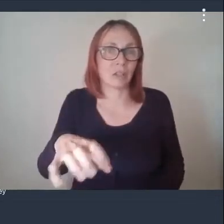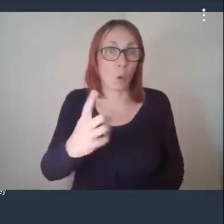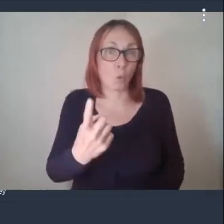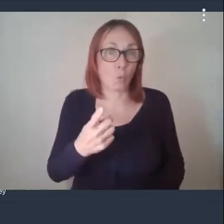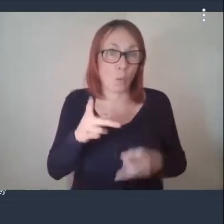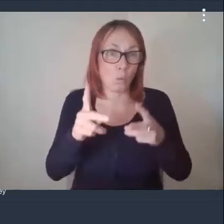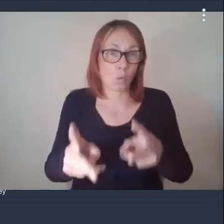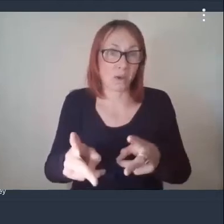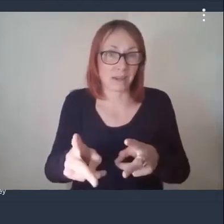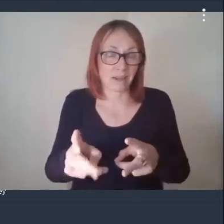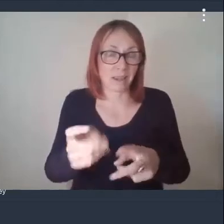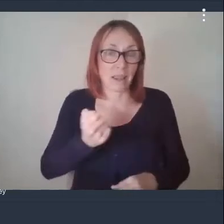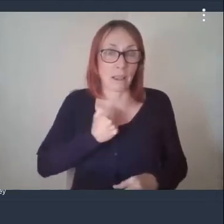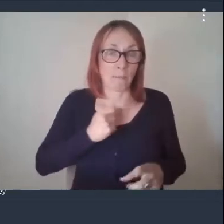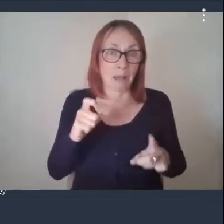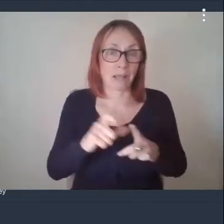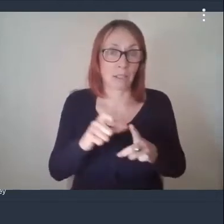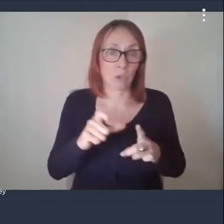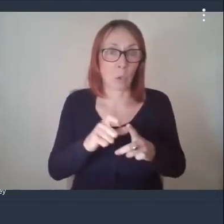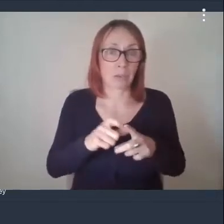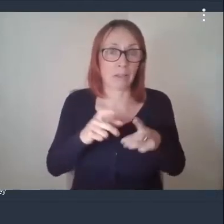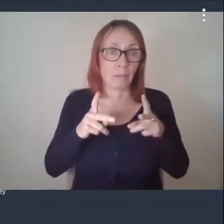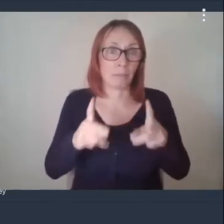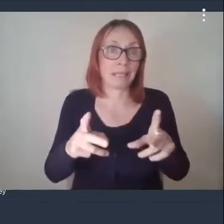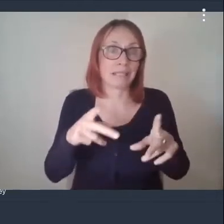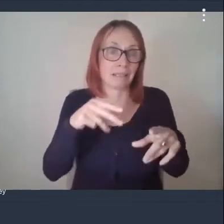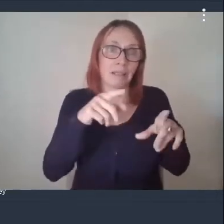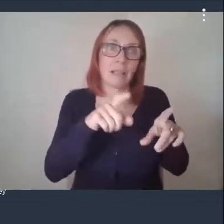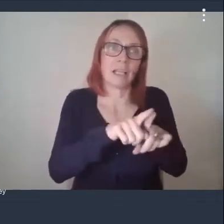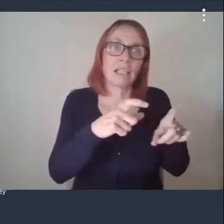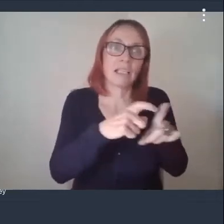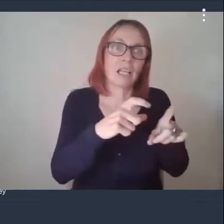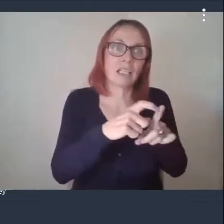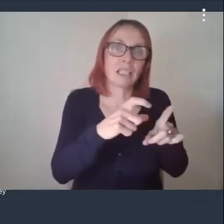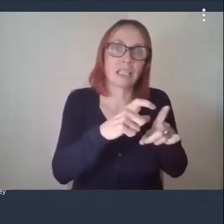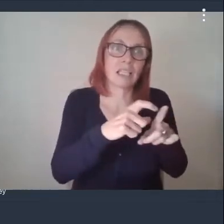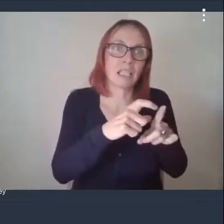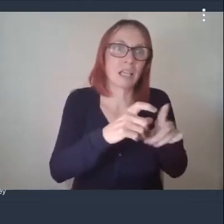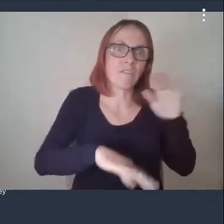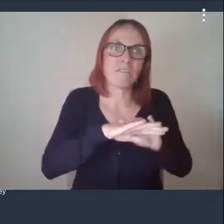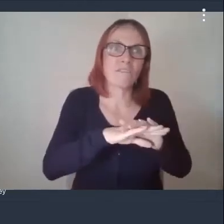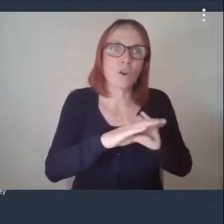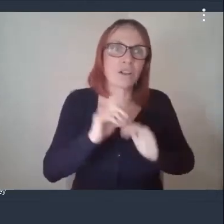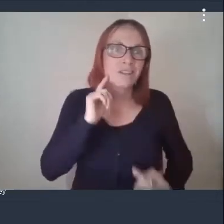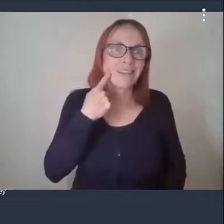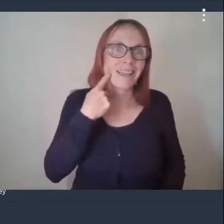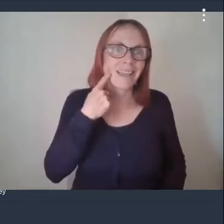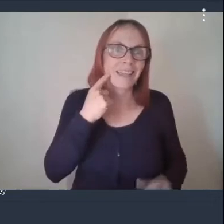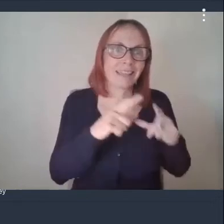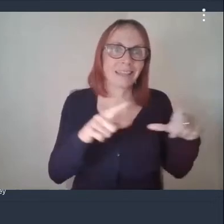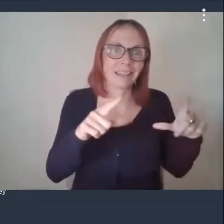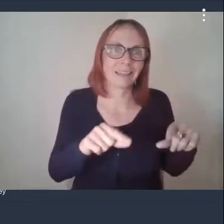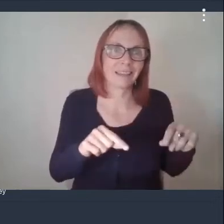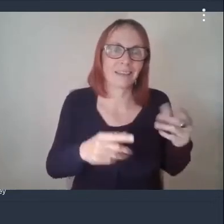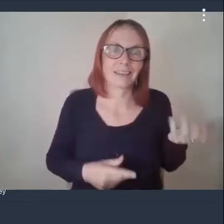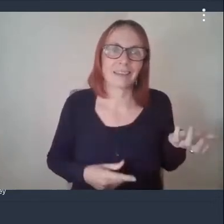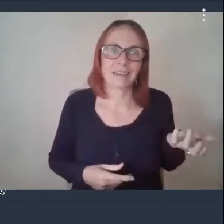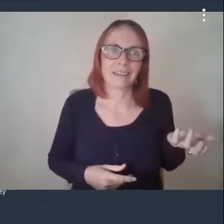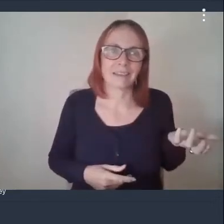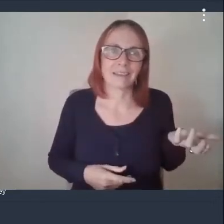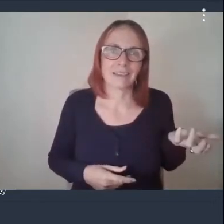daughter pays in dundee for just to get right for the day kind of thing so i think